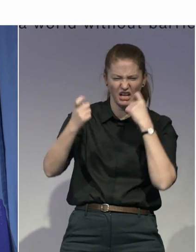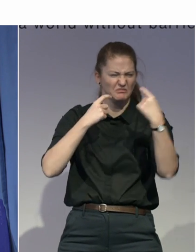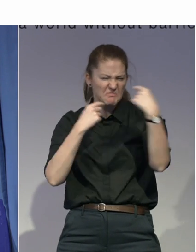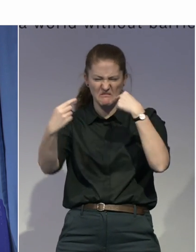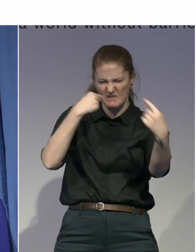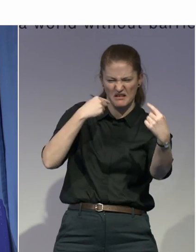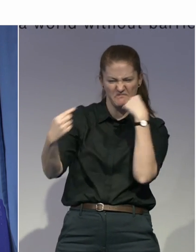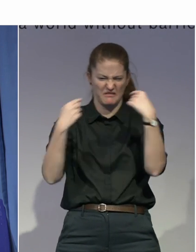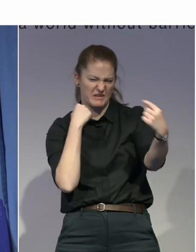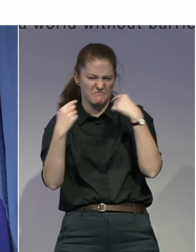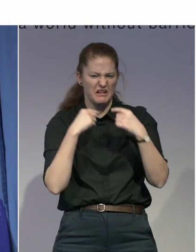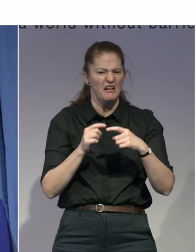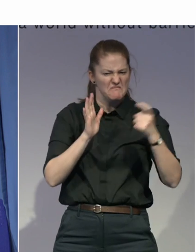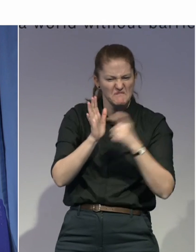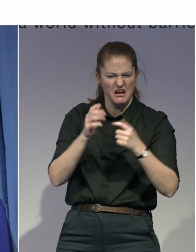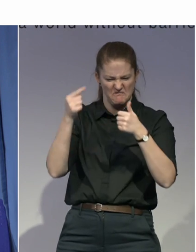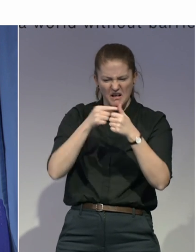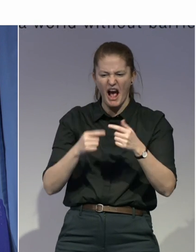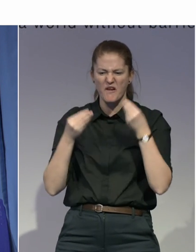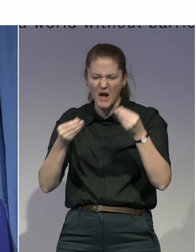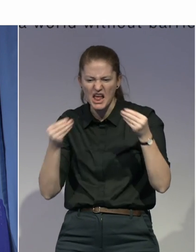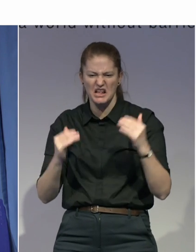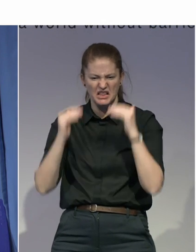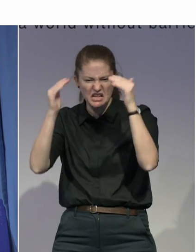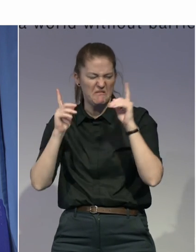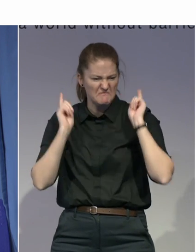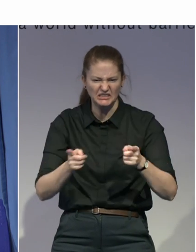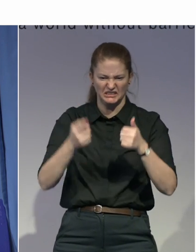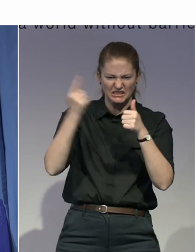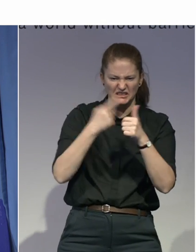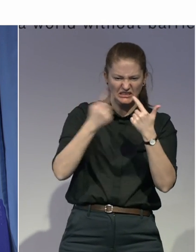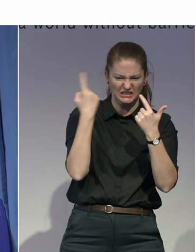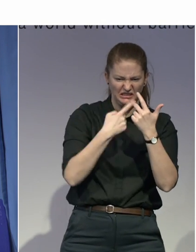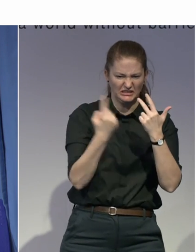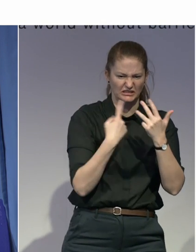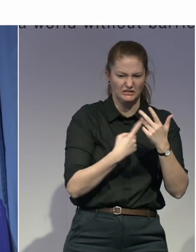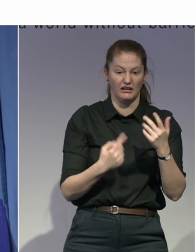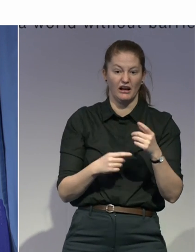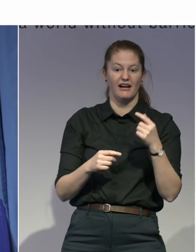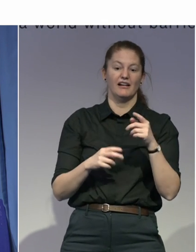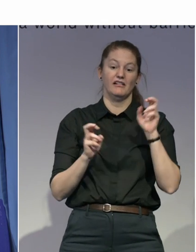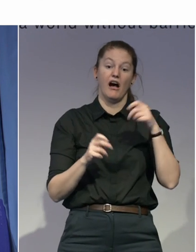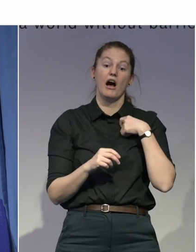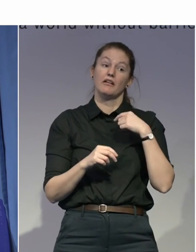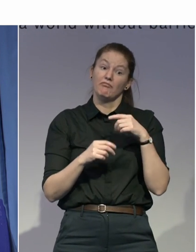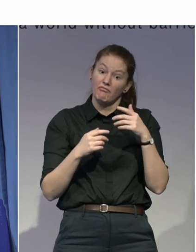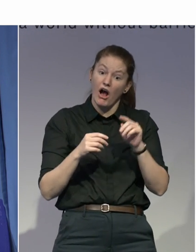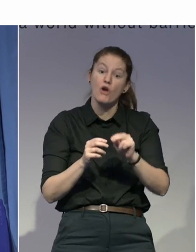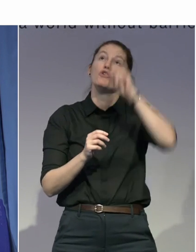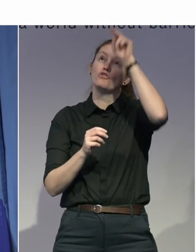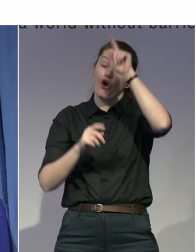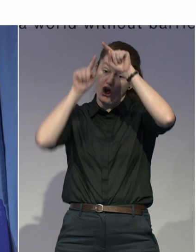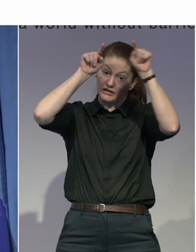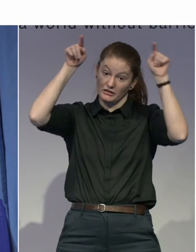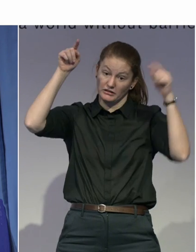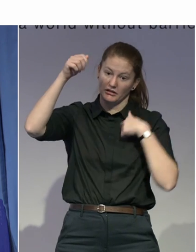standards and this and that. So we always end up working with northern partners to make sure, at least to be there to enhance and